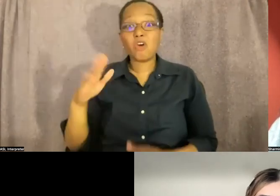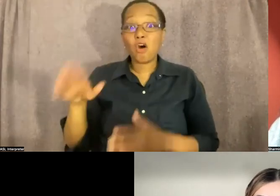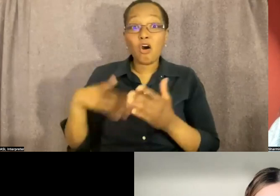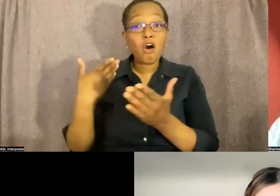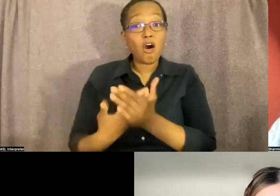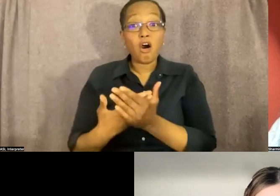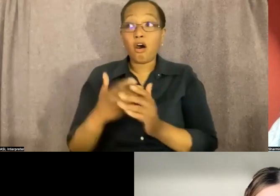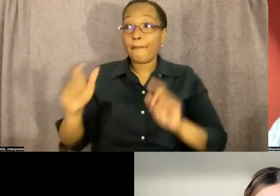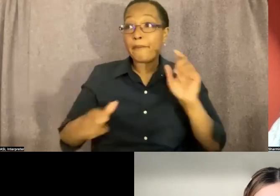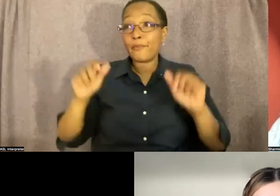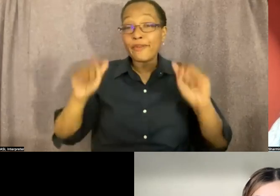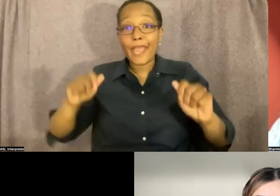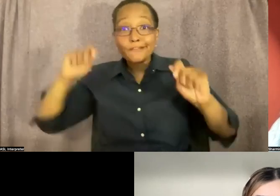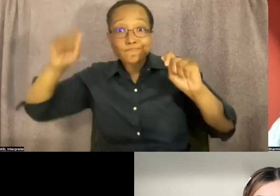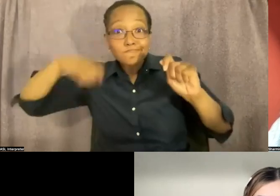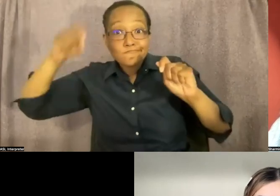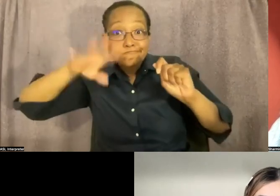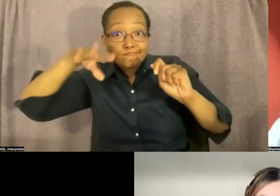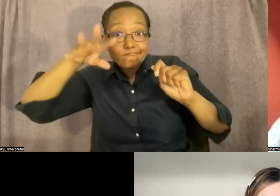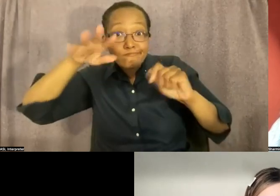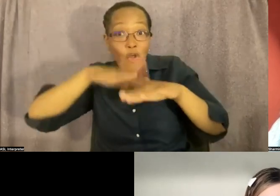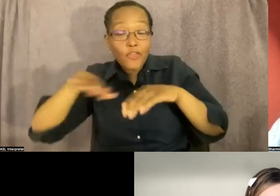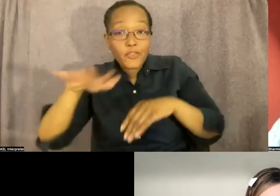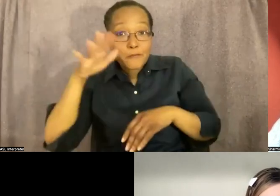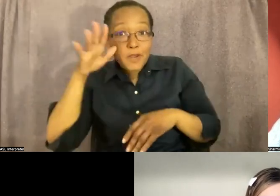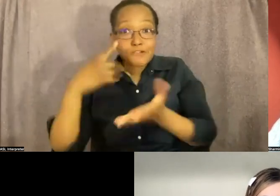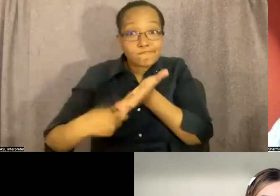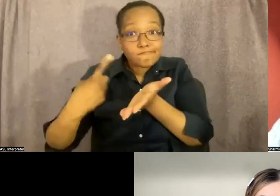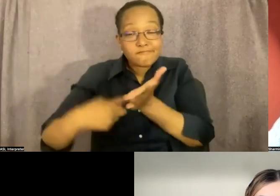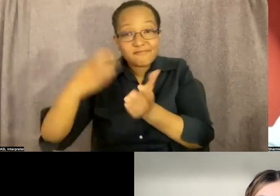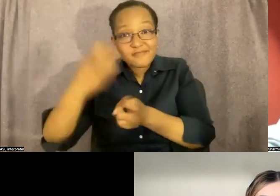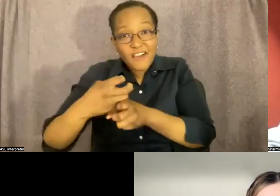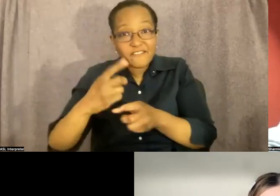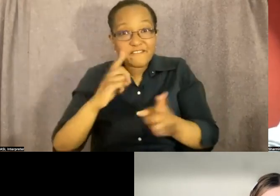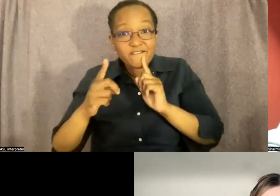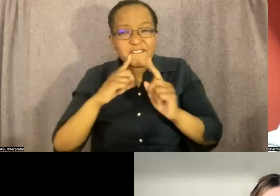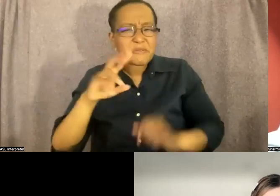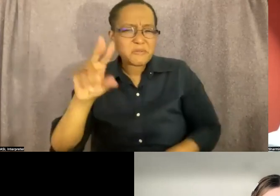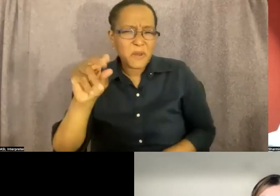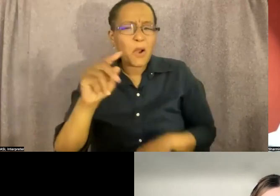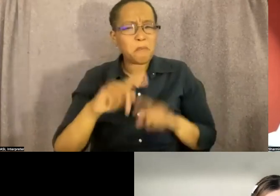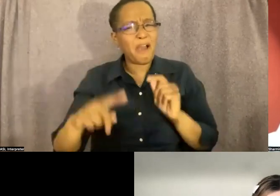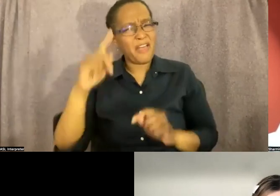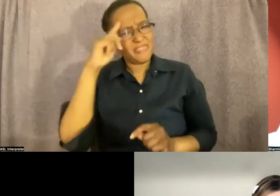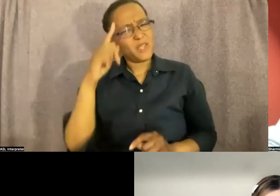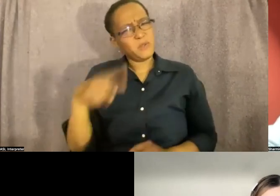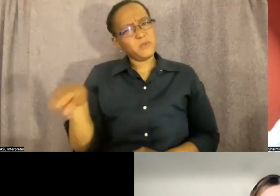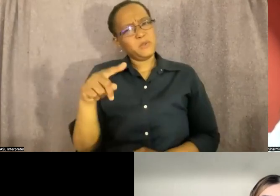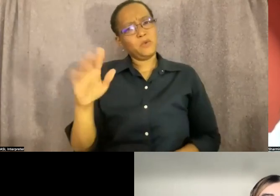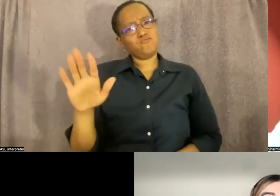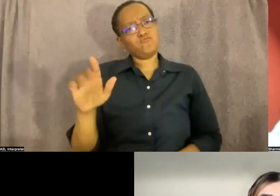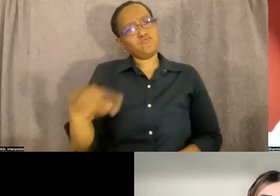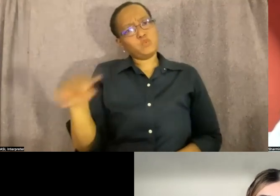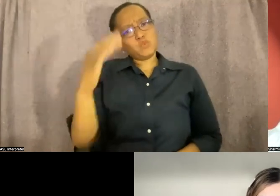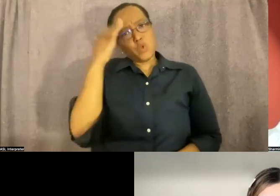film their conversations with their parents, but I do think that taking a kind of a step back and figuring out, you know, your parents the best, how